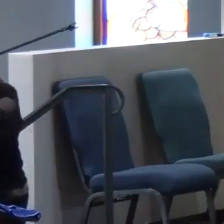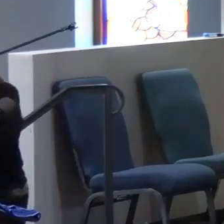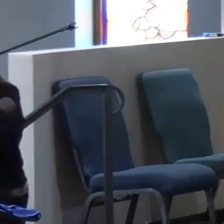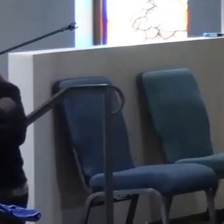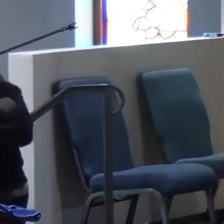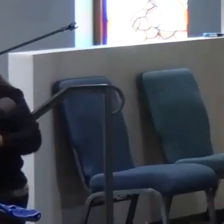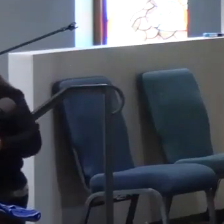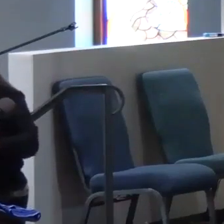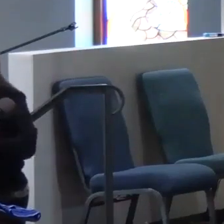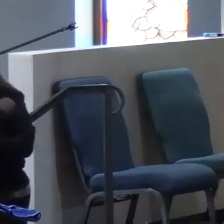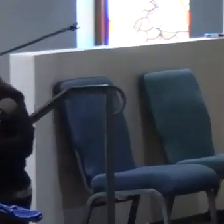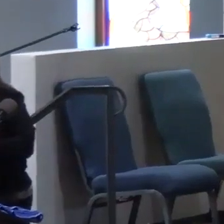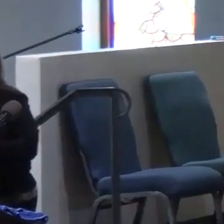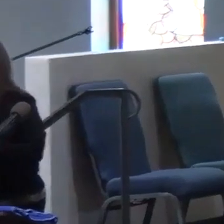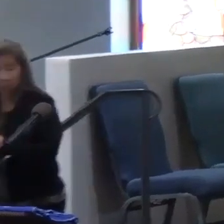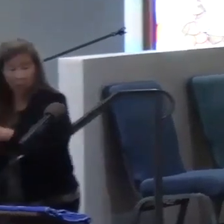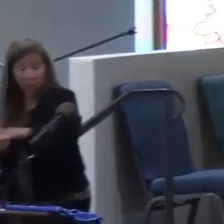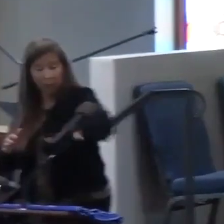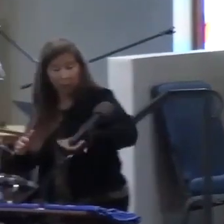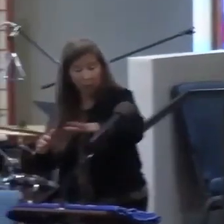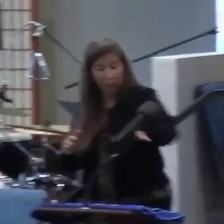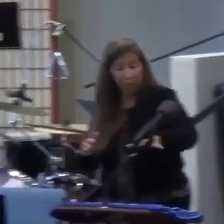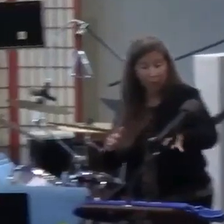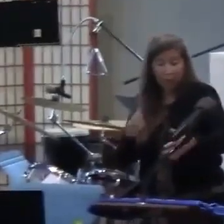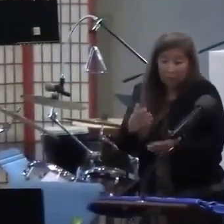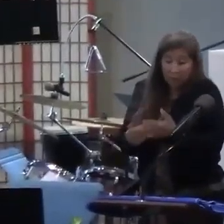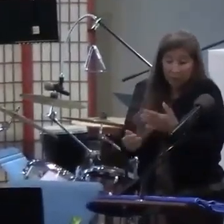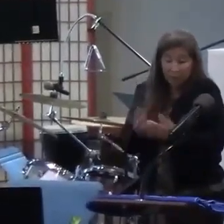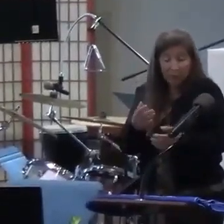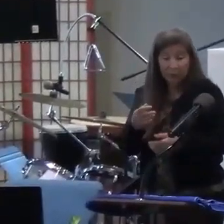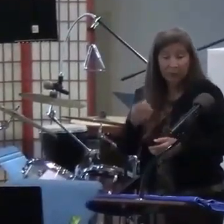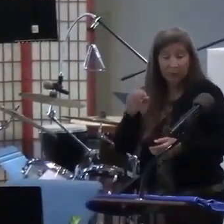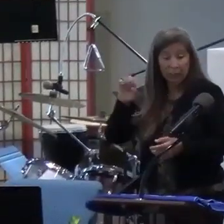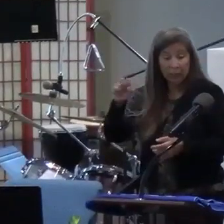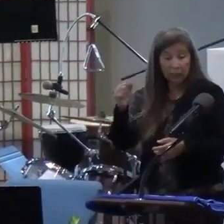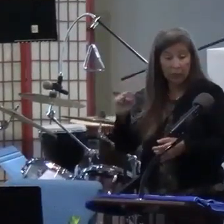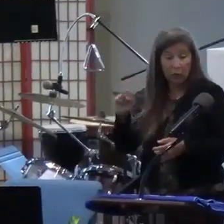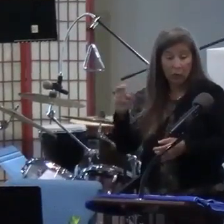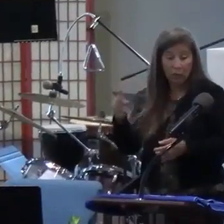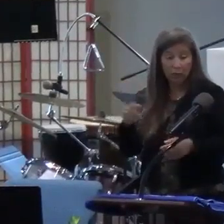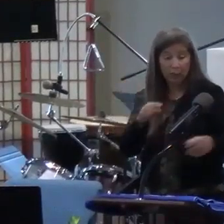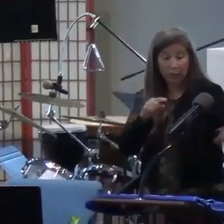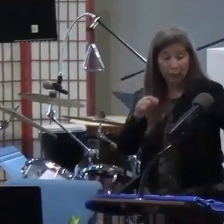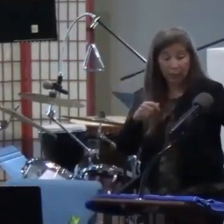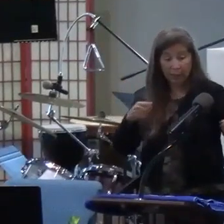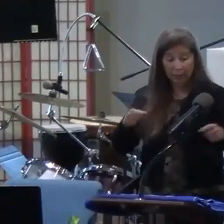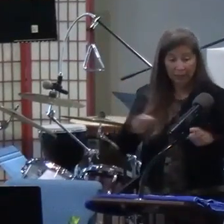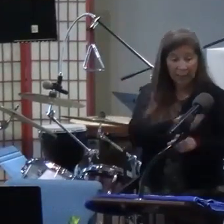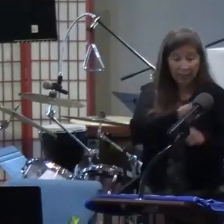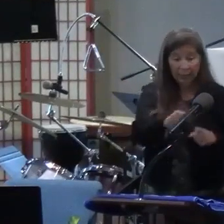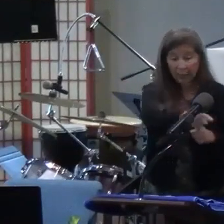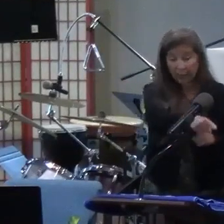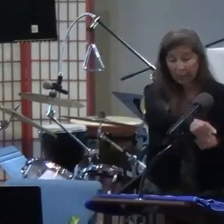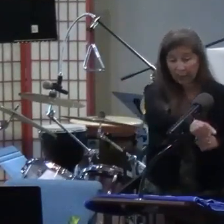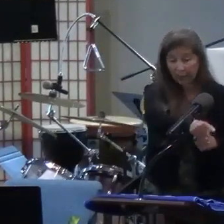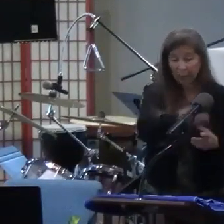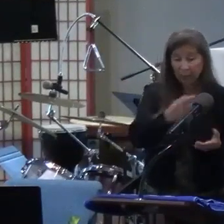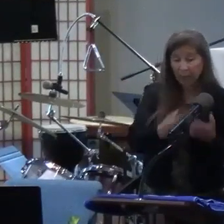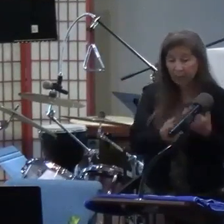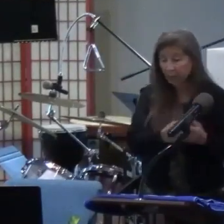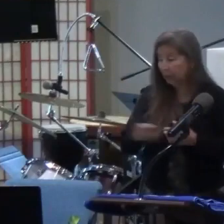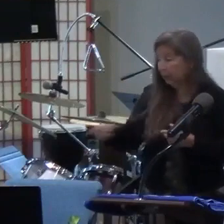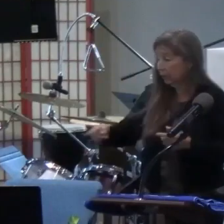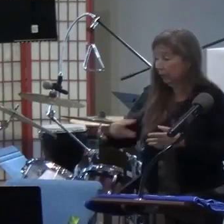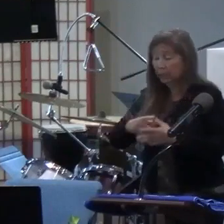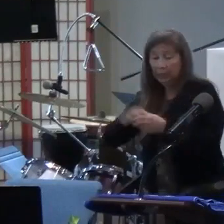stuff. I'm going to put some of over here. Some of it over here. Because then maybe if Esau attacks one group, the other group can get away. He's trying to figure out what to